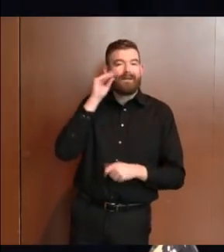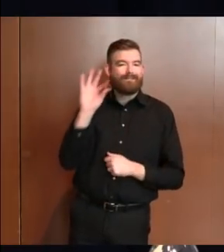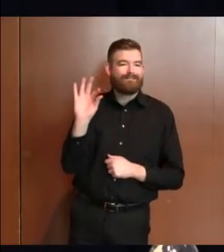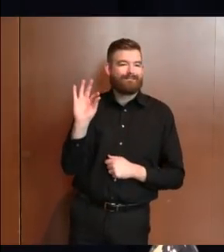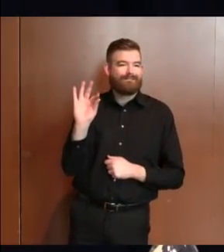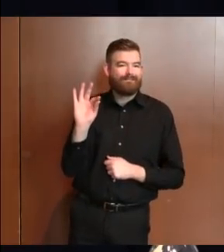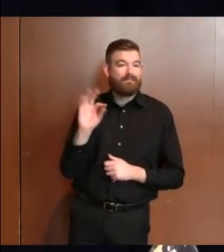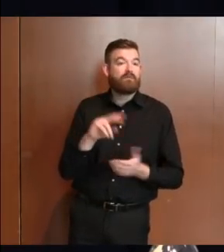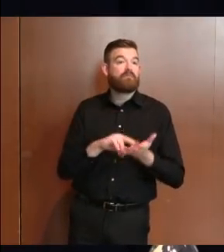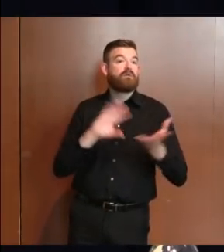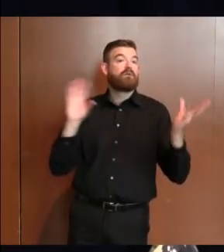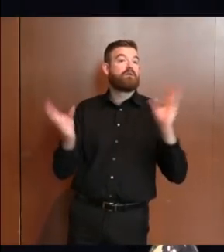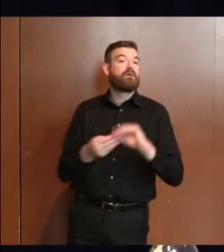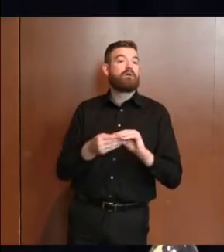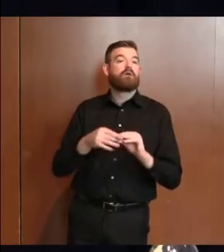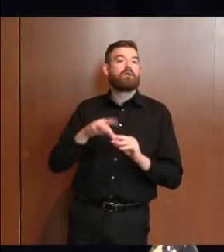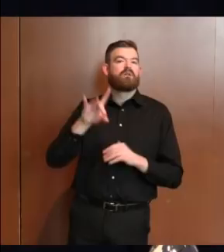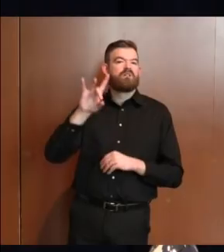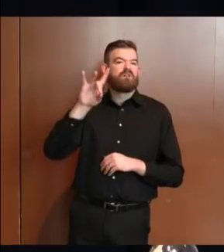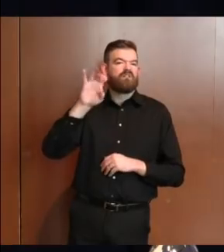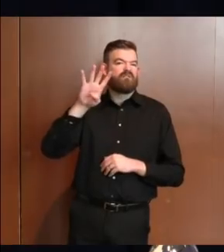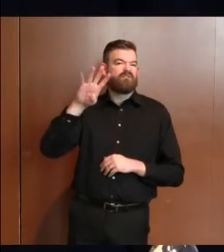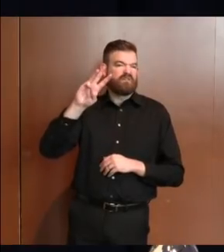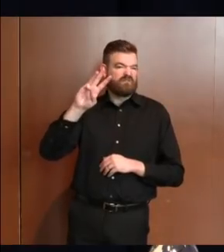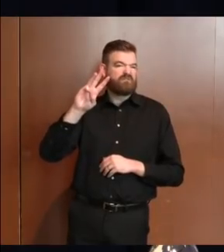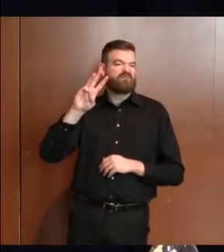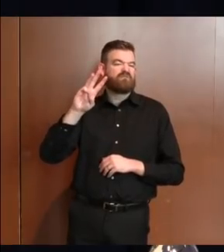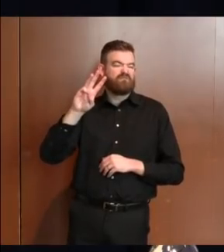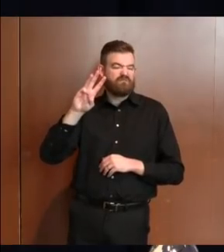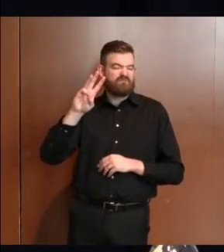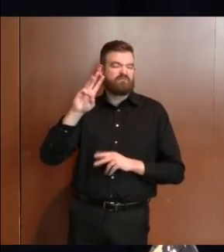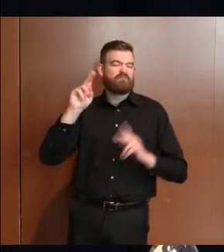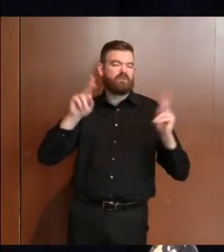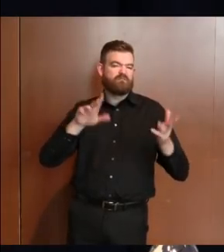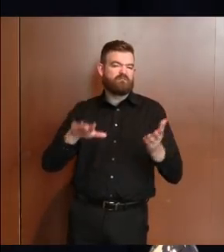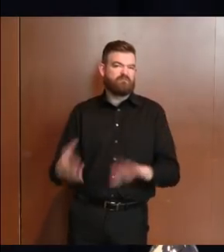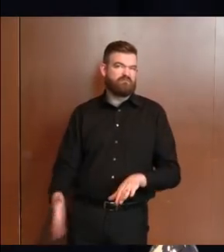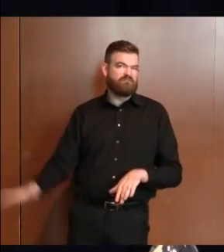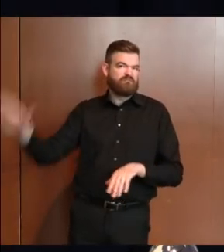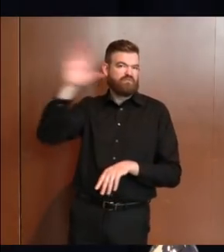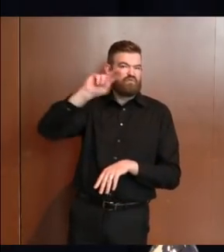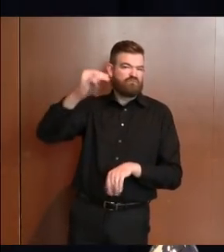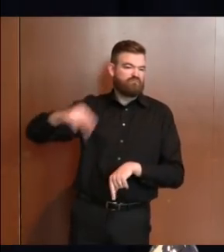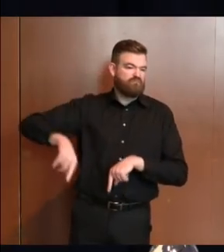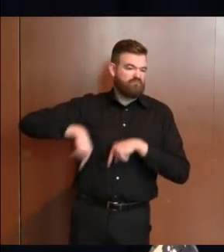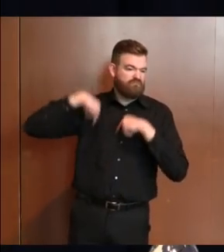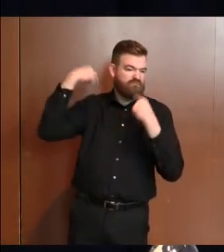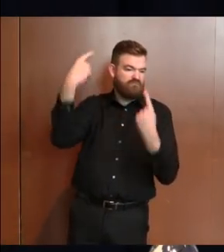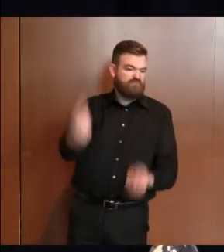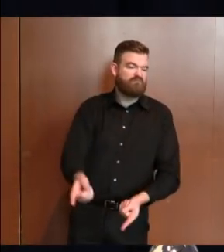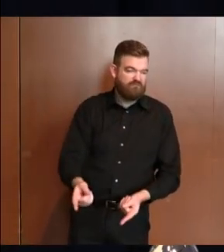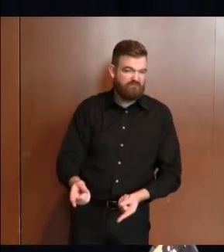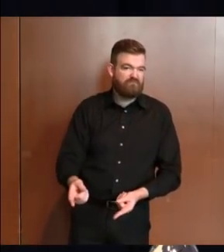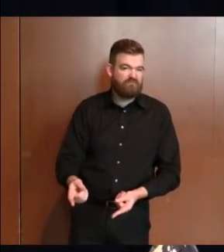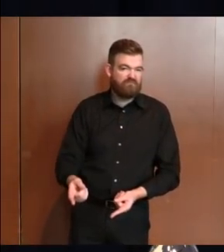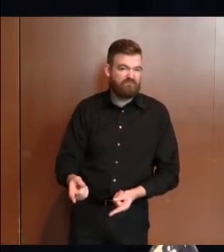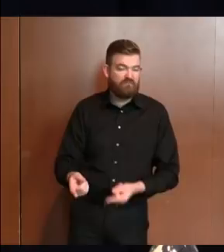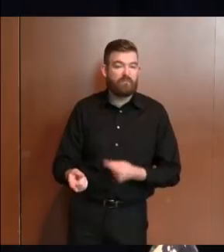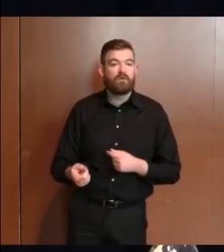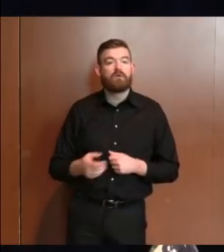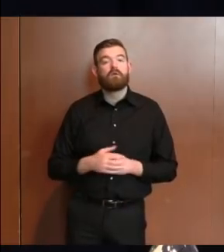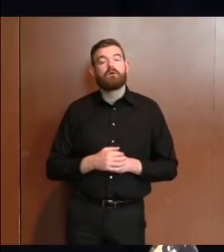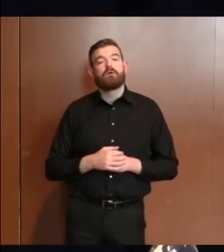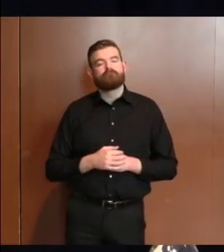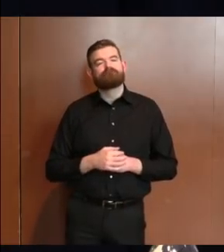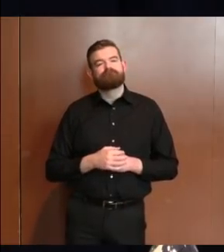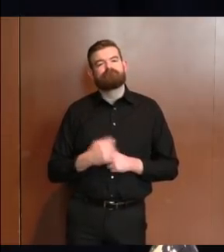846 fatalities in our state. We join with the governor and offer condolences to the